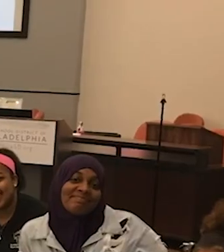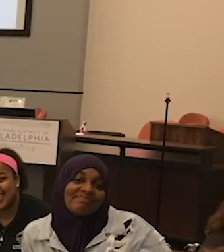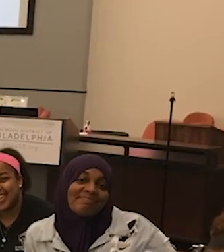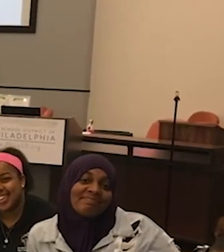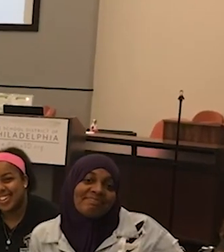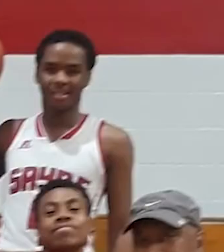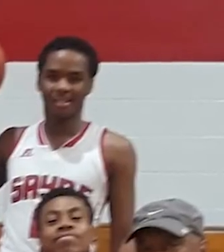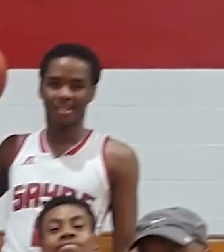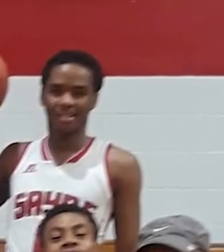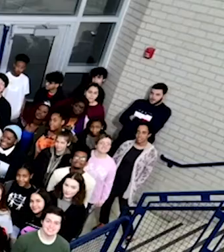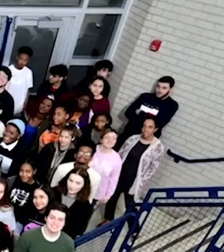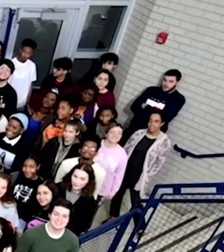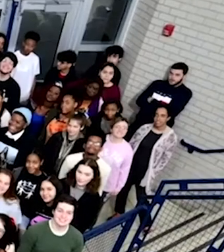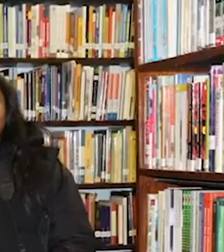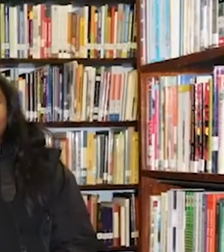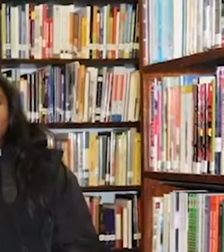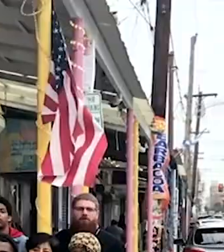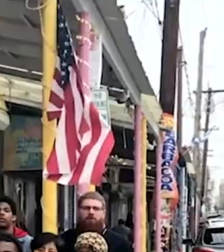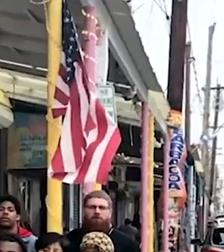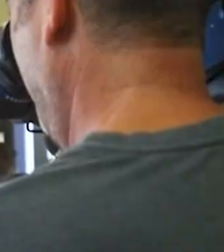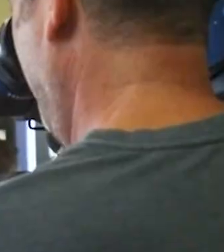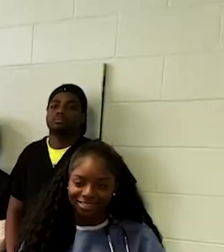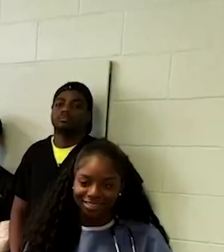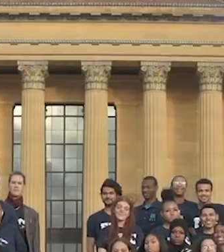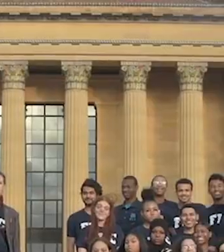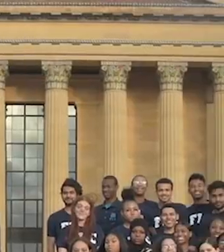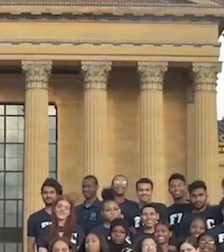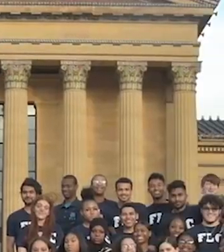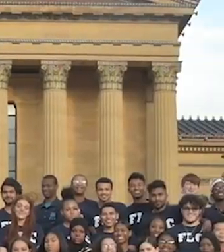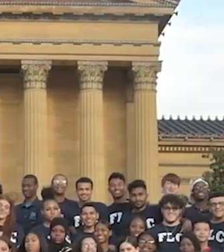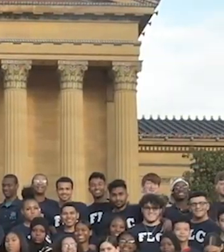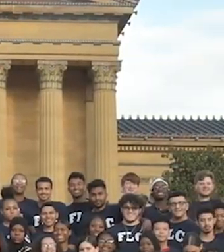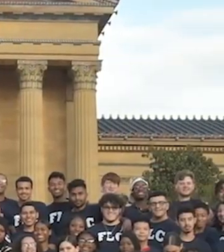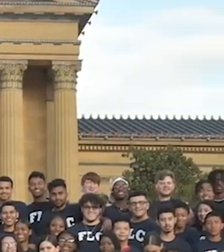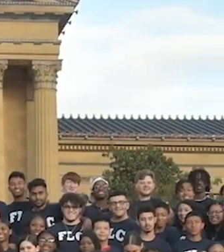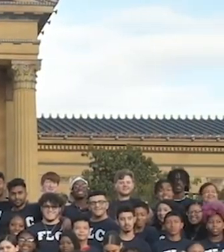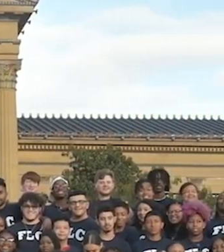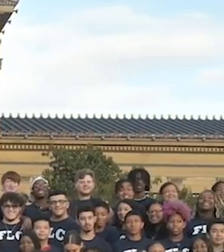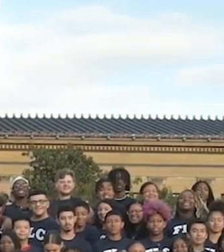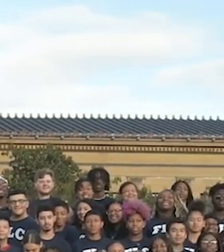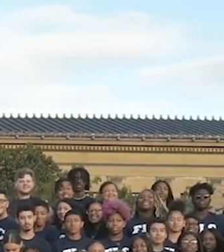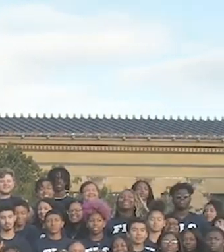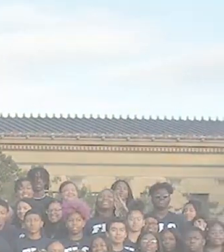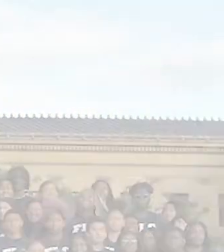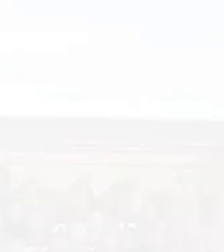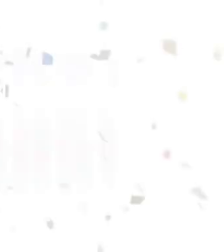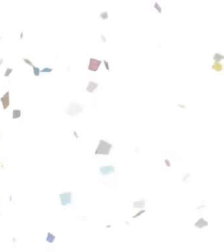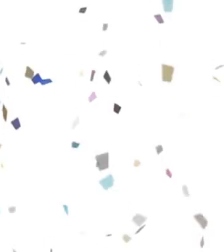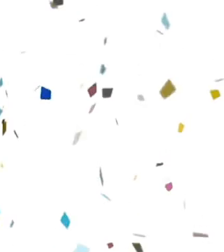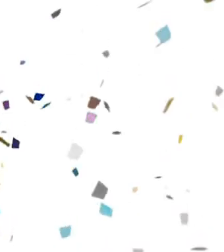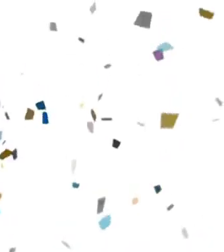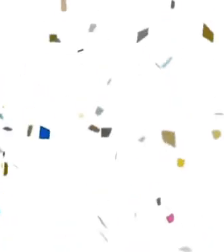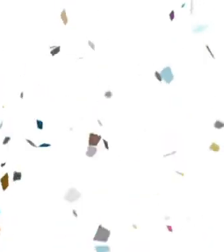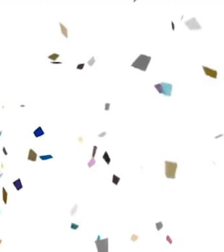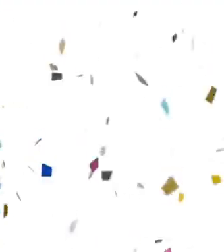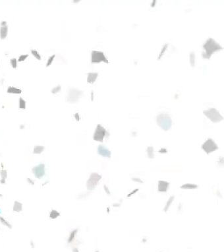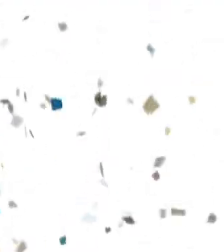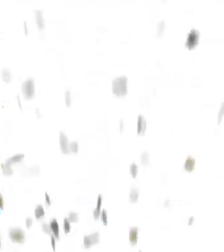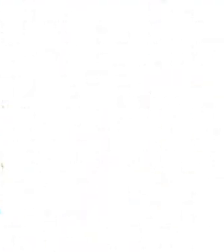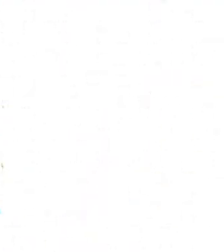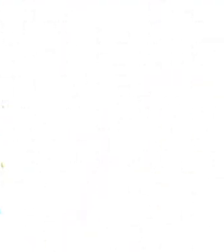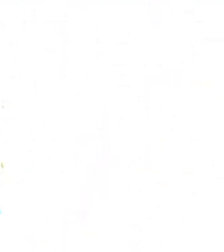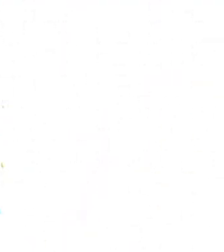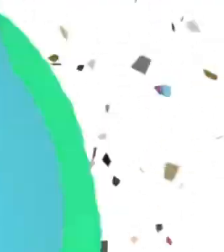Congratulations, Class of 2020. Dream big and be the change that will make our city, nation, and